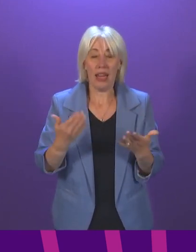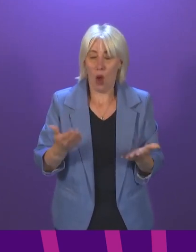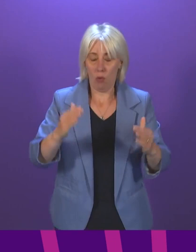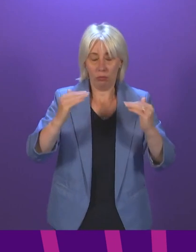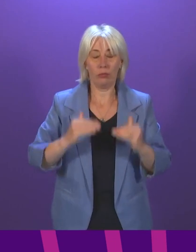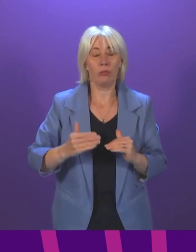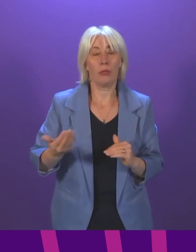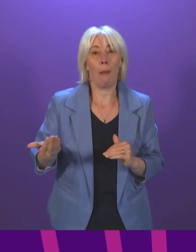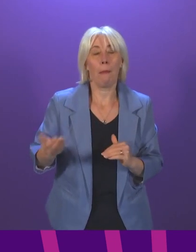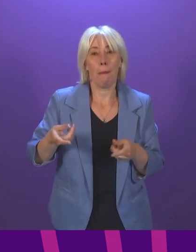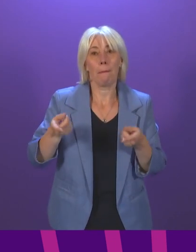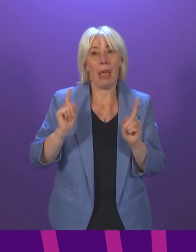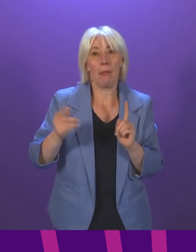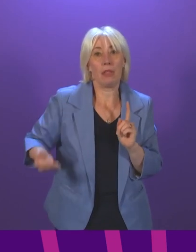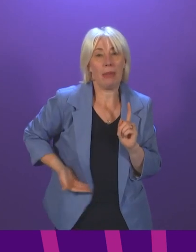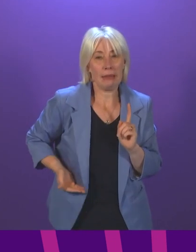quietly. Thank you.